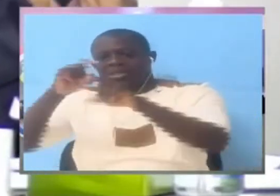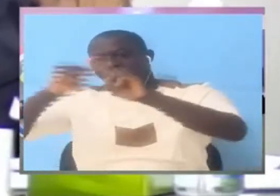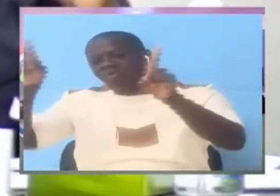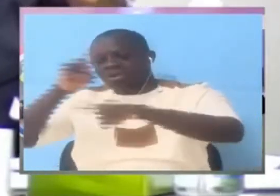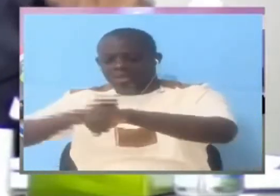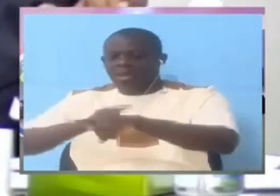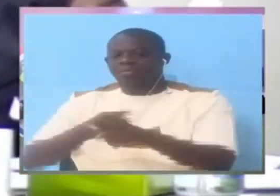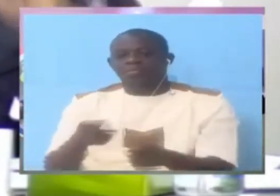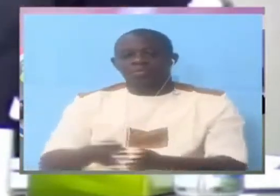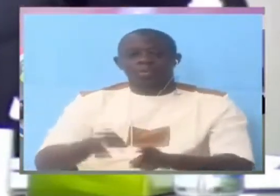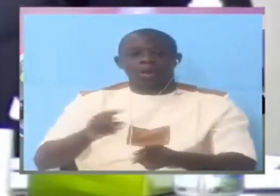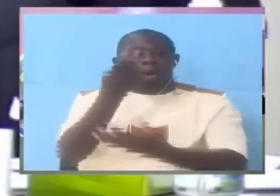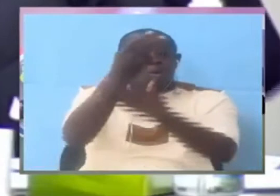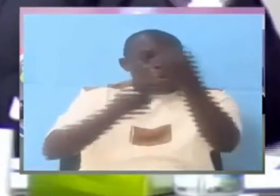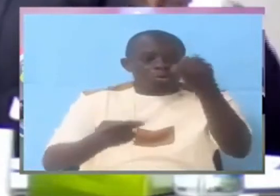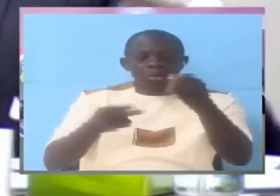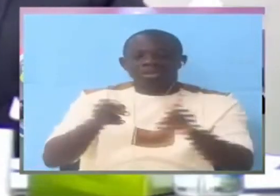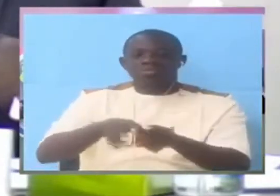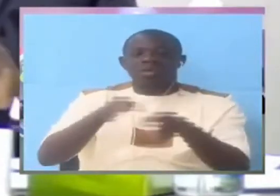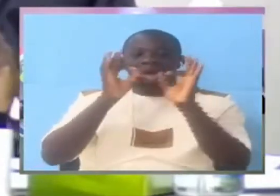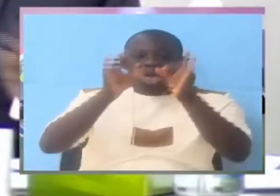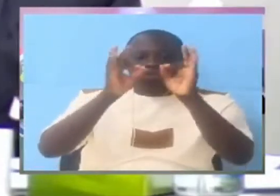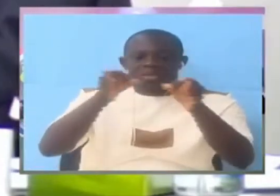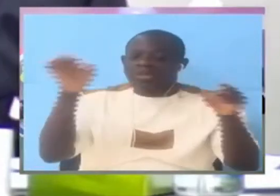They both guess the same set of people